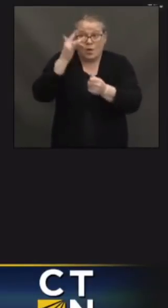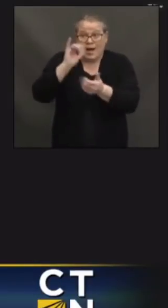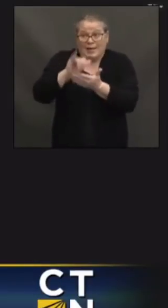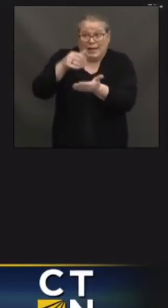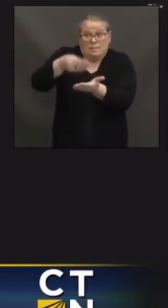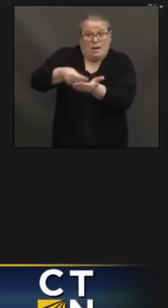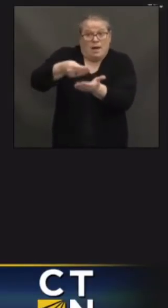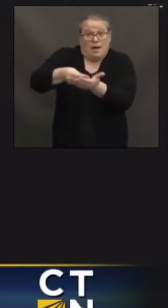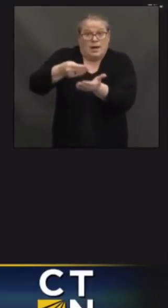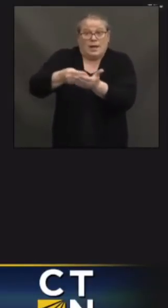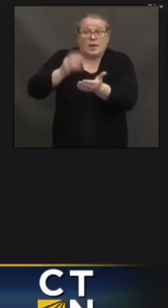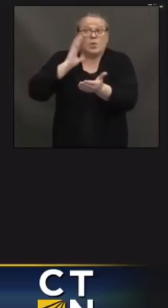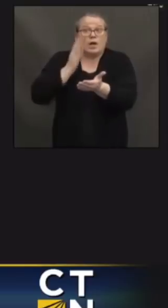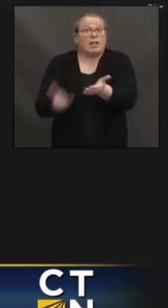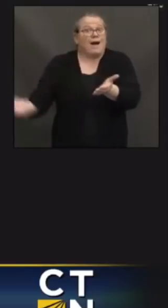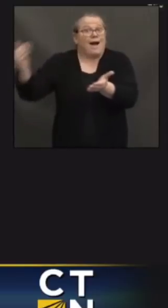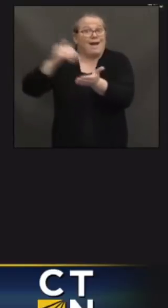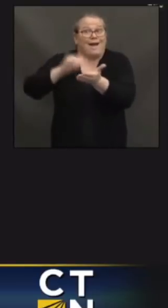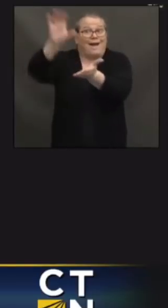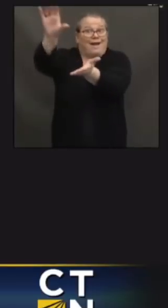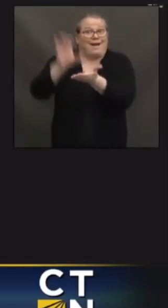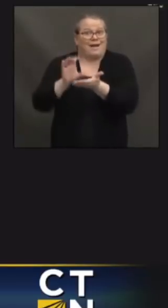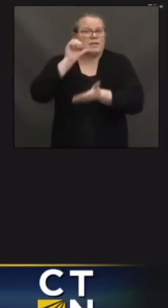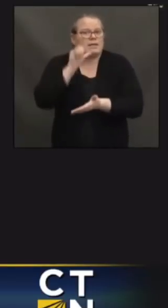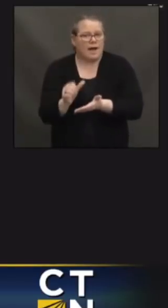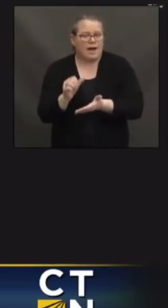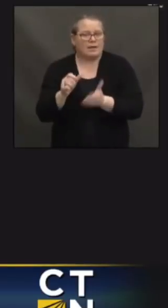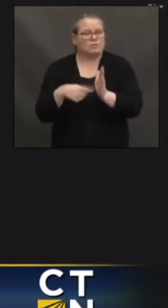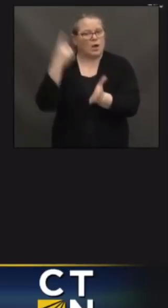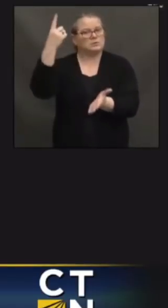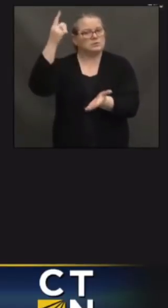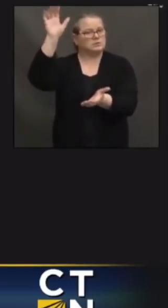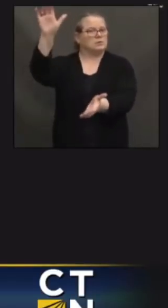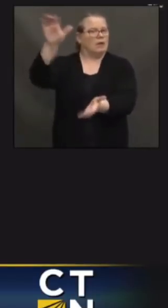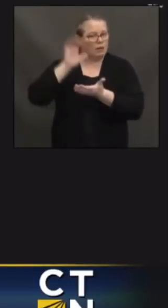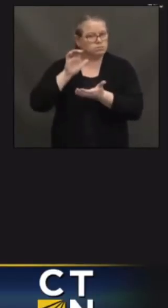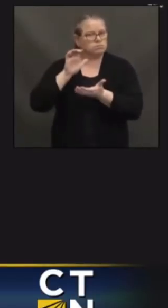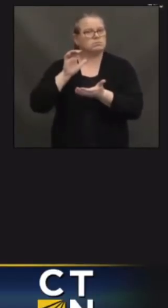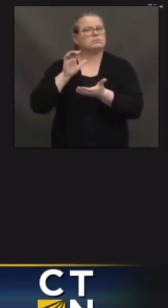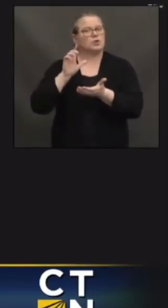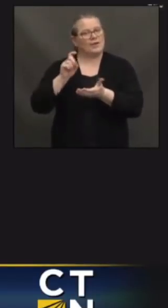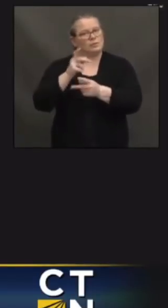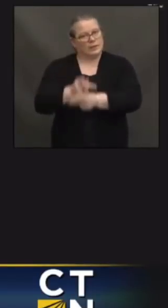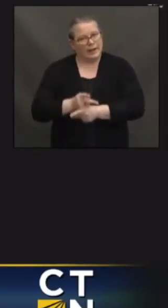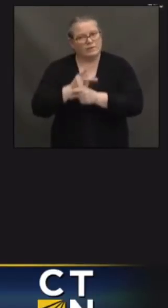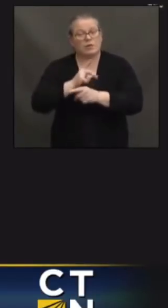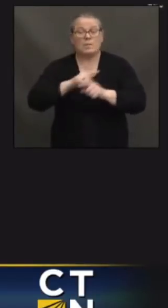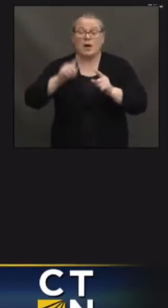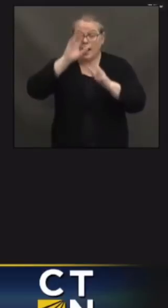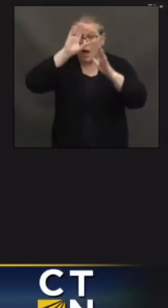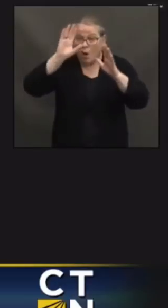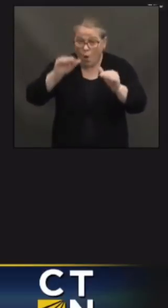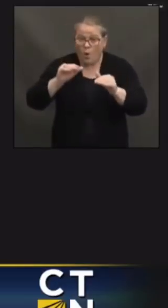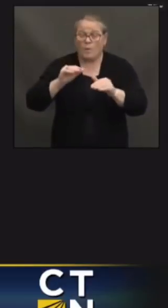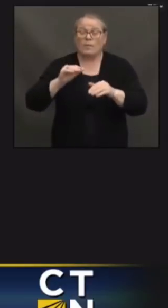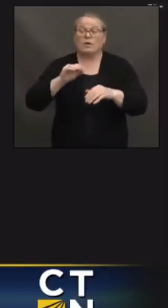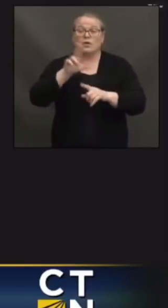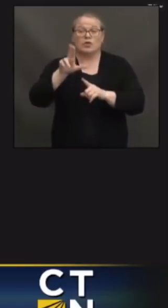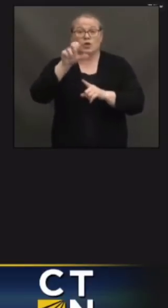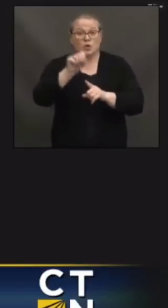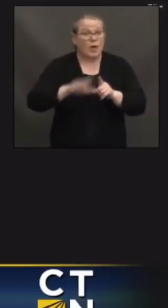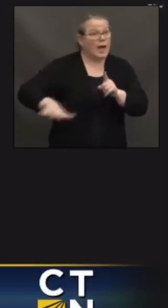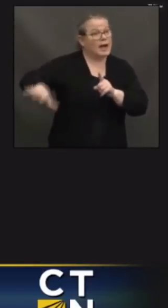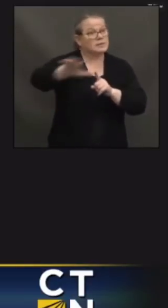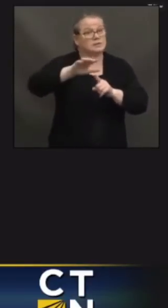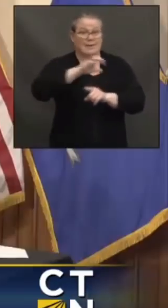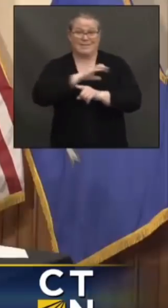But my hope is that the child tax credit will be made permanent after the country and the Congress sees how impactful